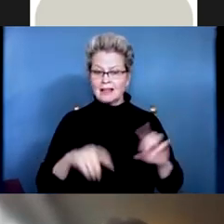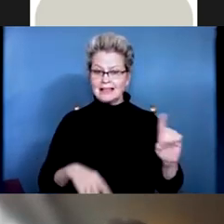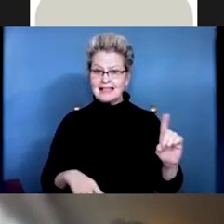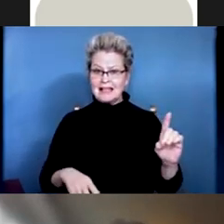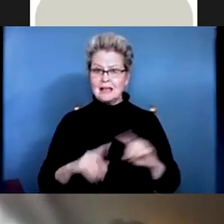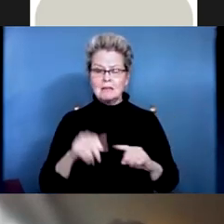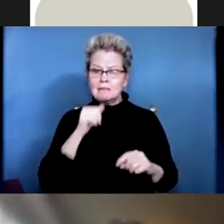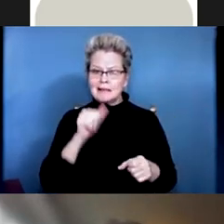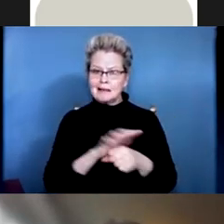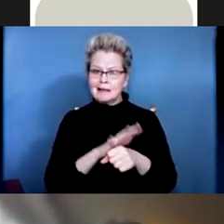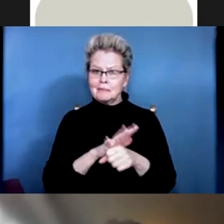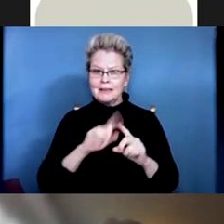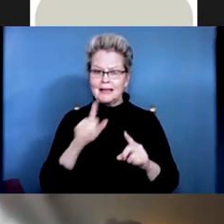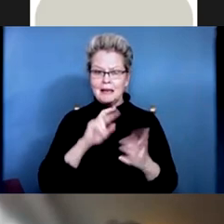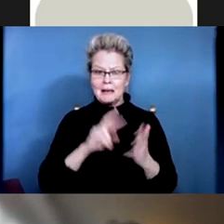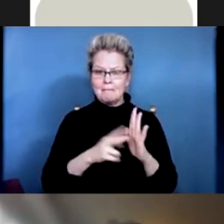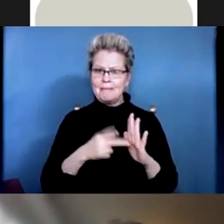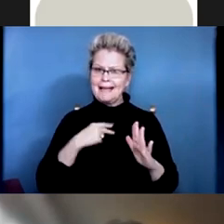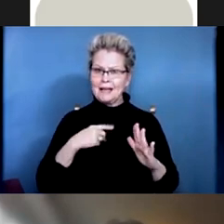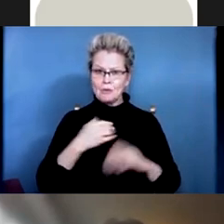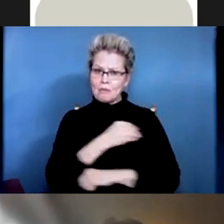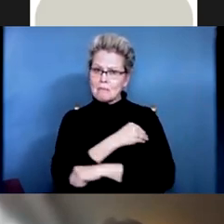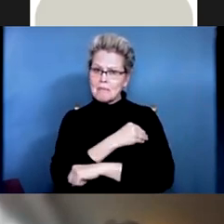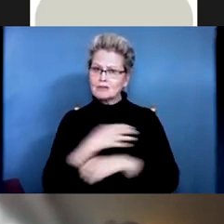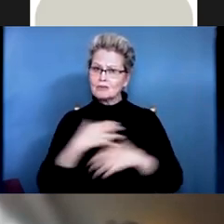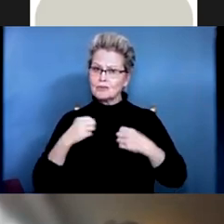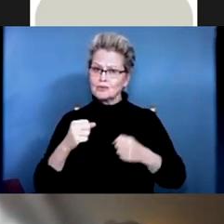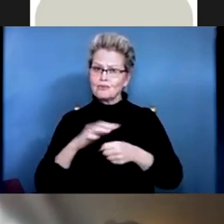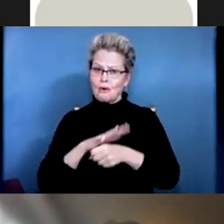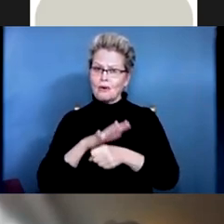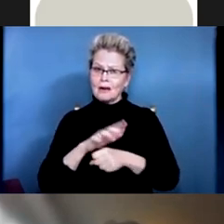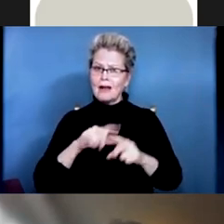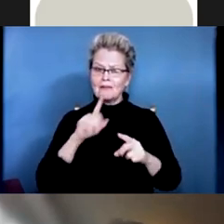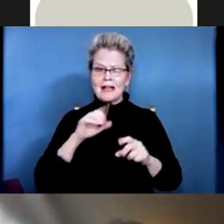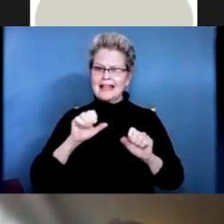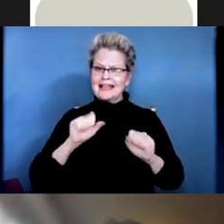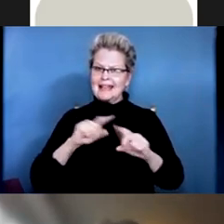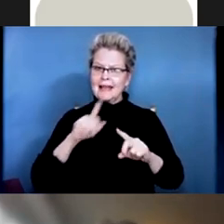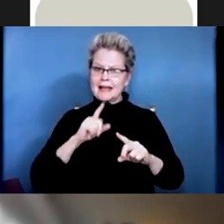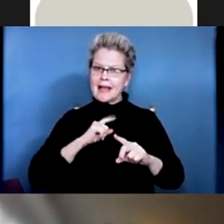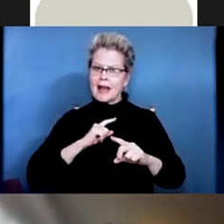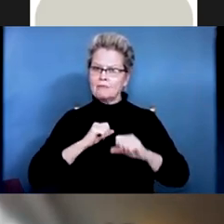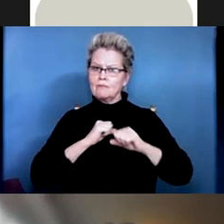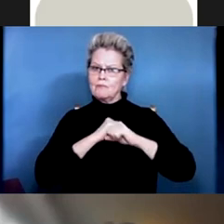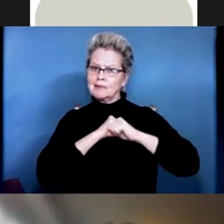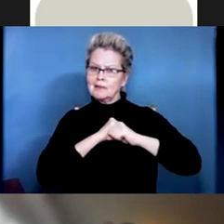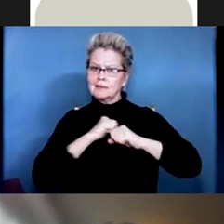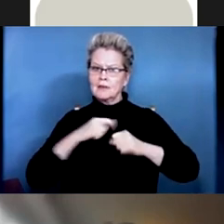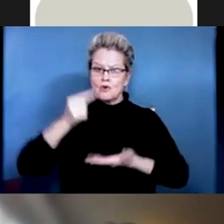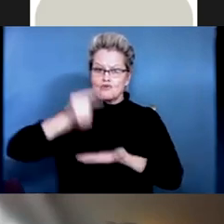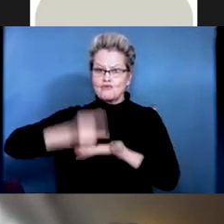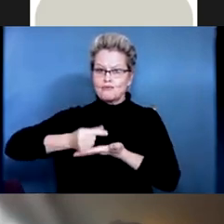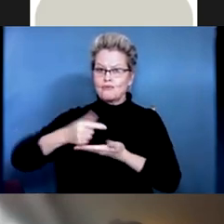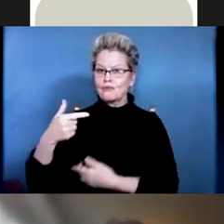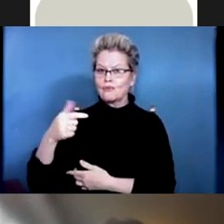have are strong enough that they'll move against gravity. That gets you a category of